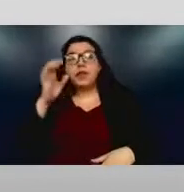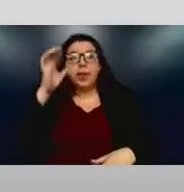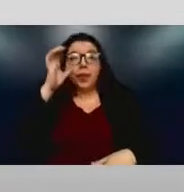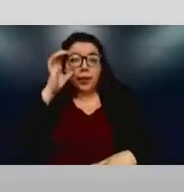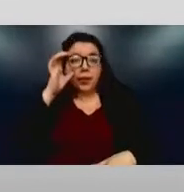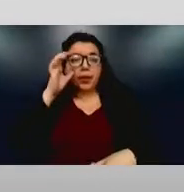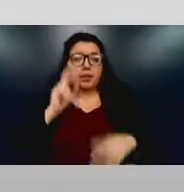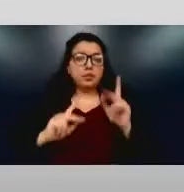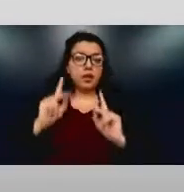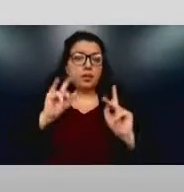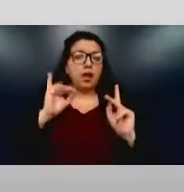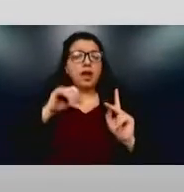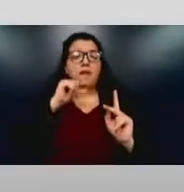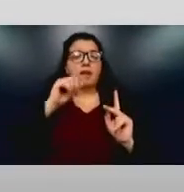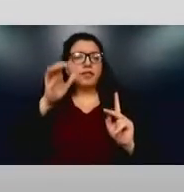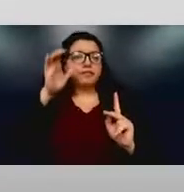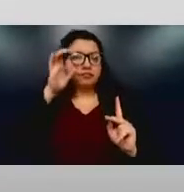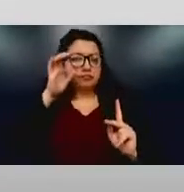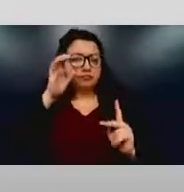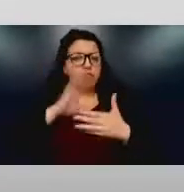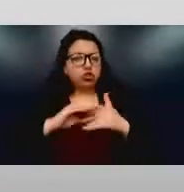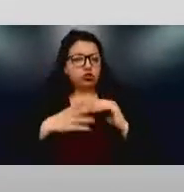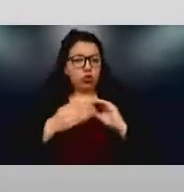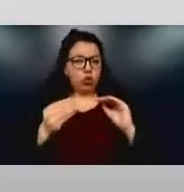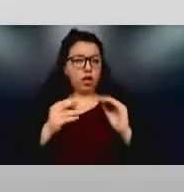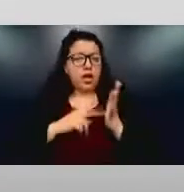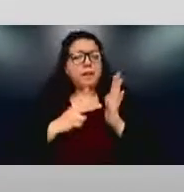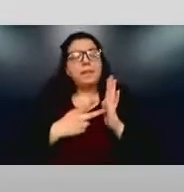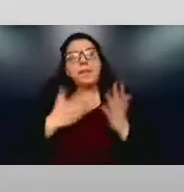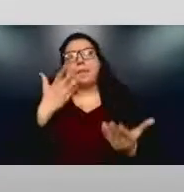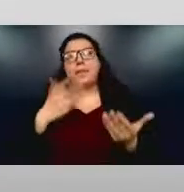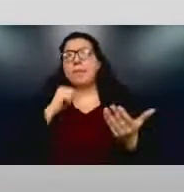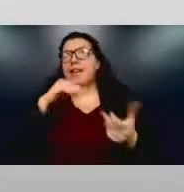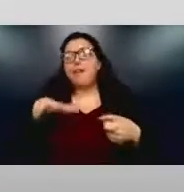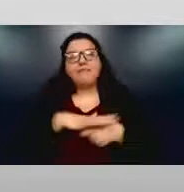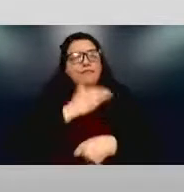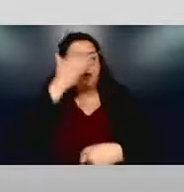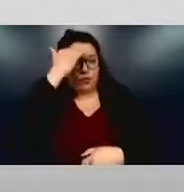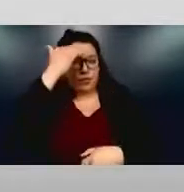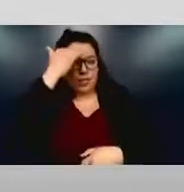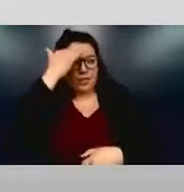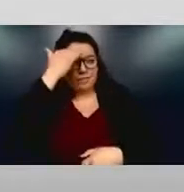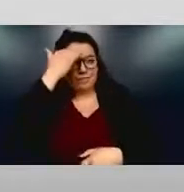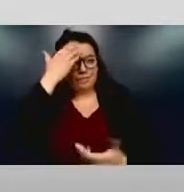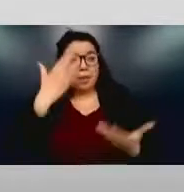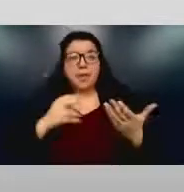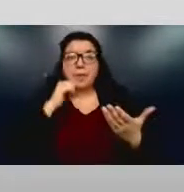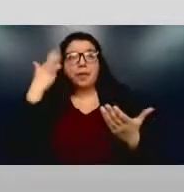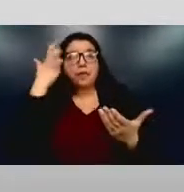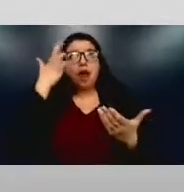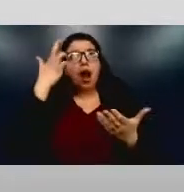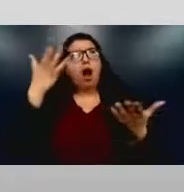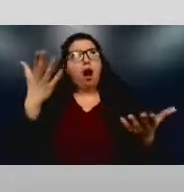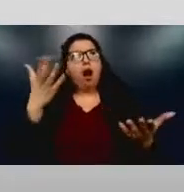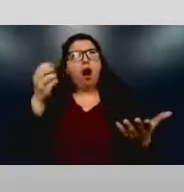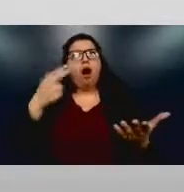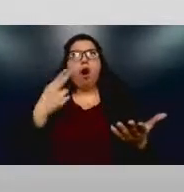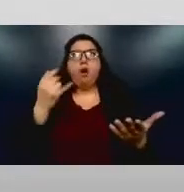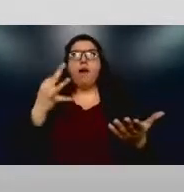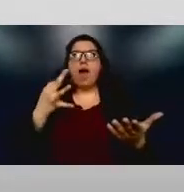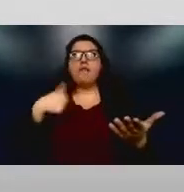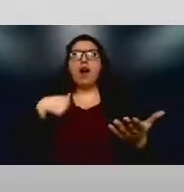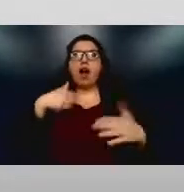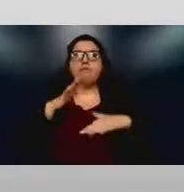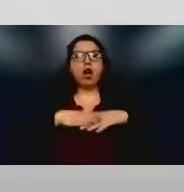maybe you're not aware. Maybe you don't fully understand how, you know, you may take advantage like, okay, I can walk down the sidewalk, but not